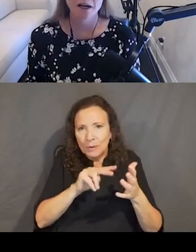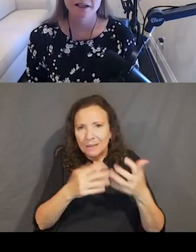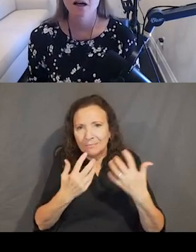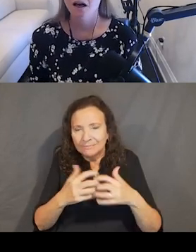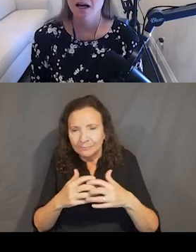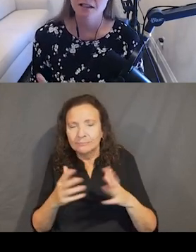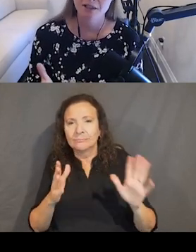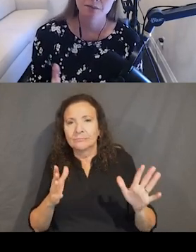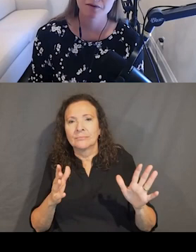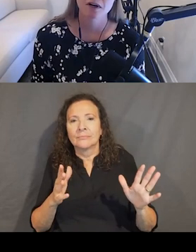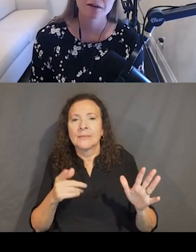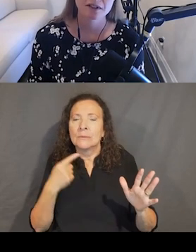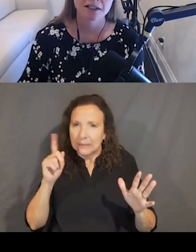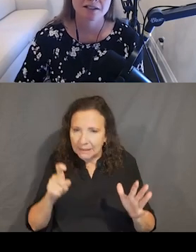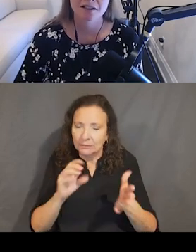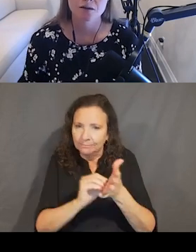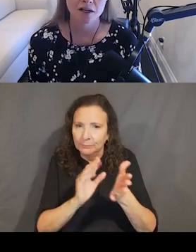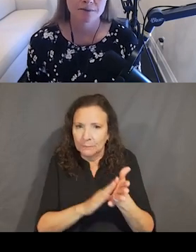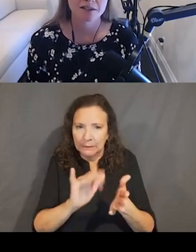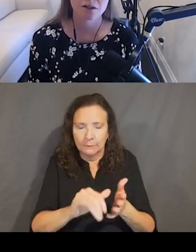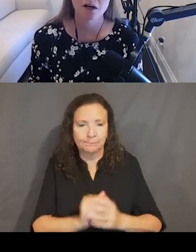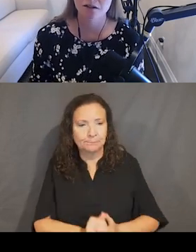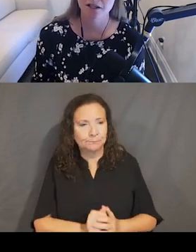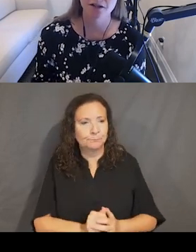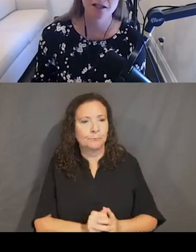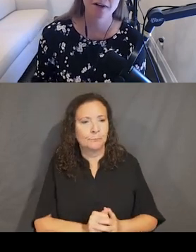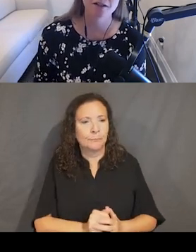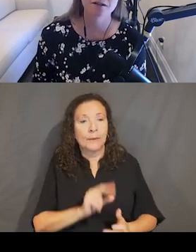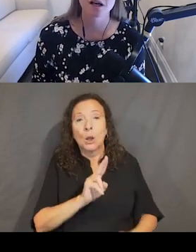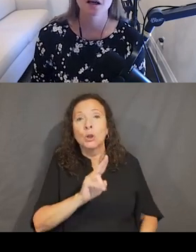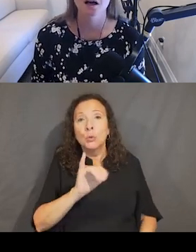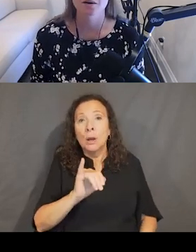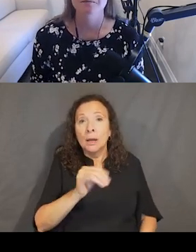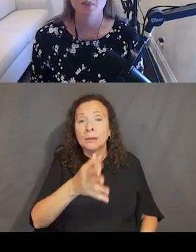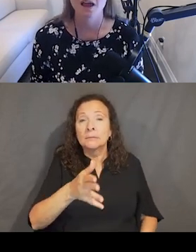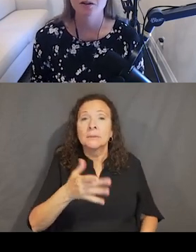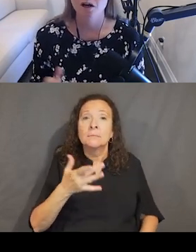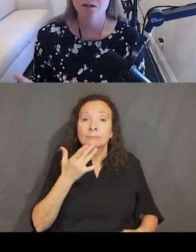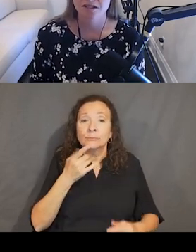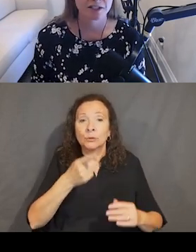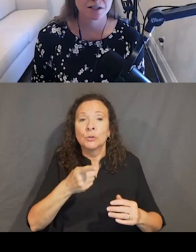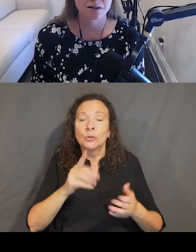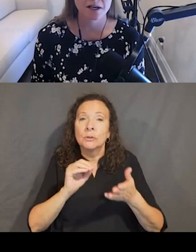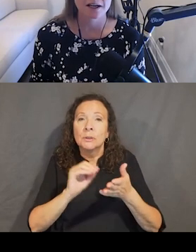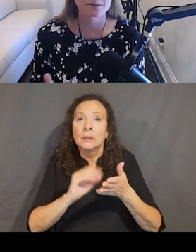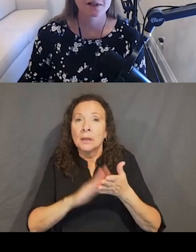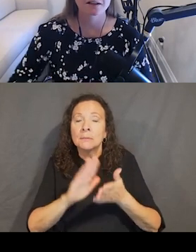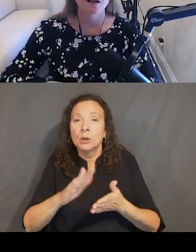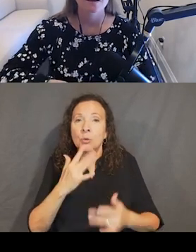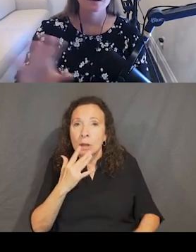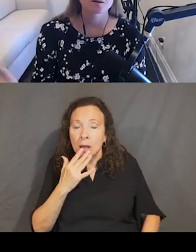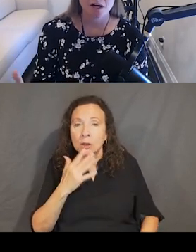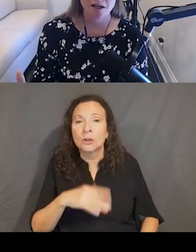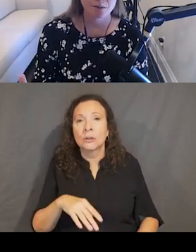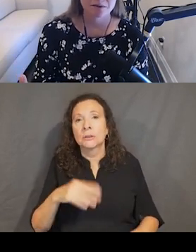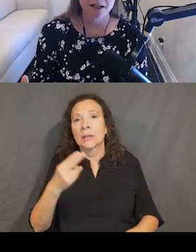UI, as I mentioned before, I'd really like to see you documenting your colors, like your hex values and your contrast ratios. Keep in mind,